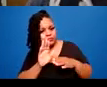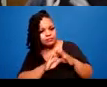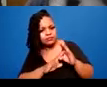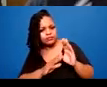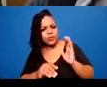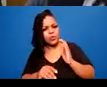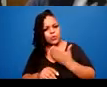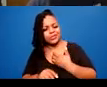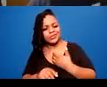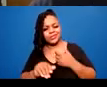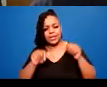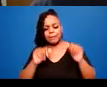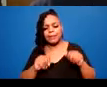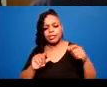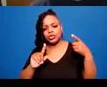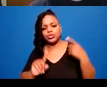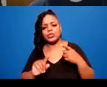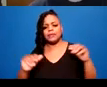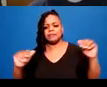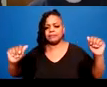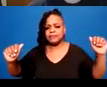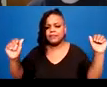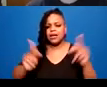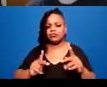with everything else assumed.